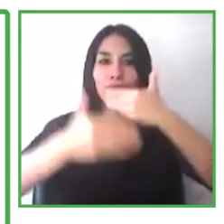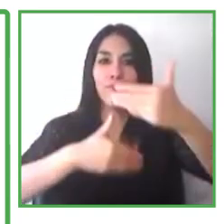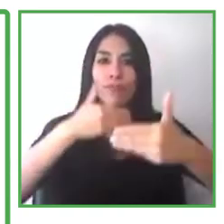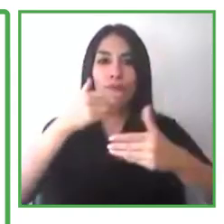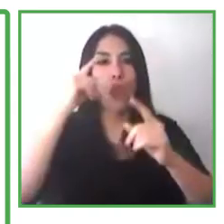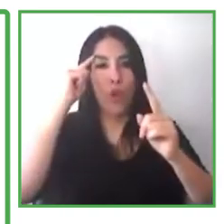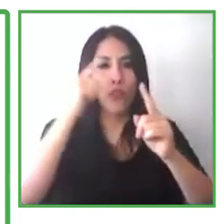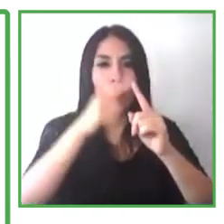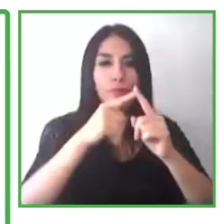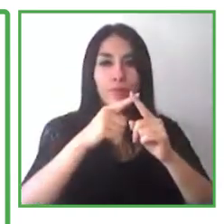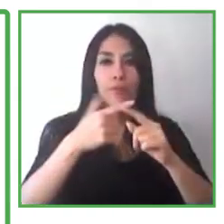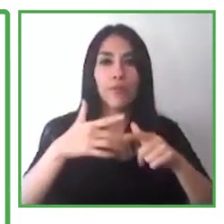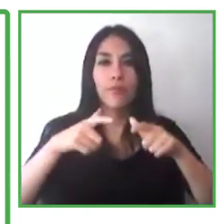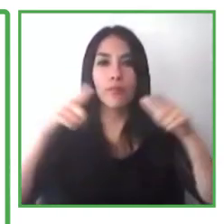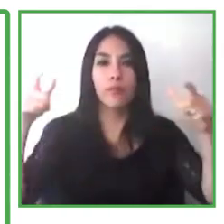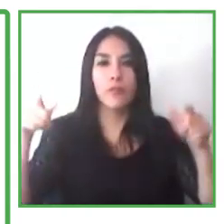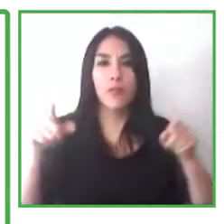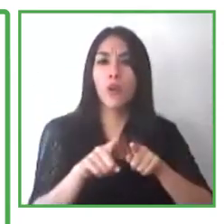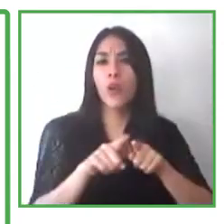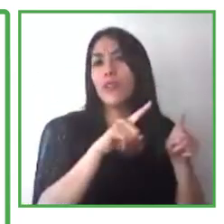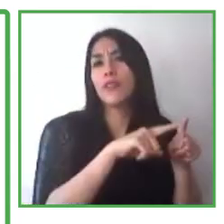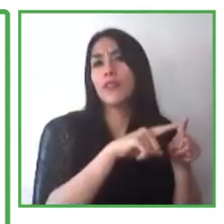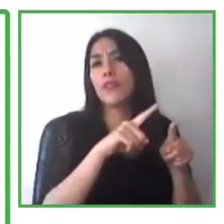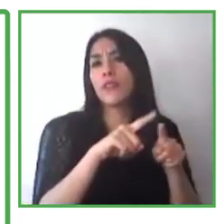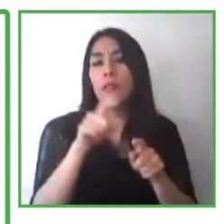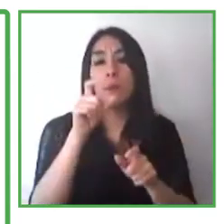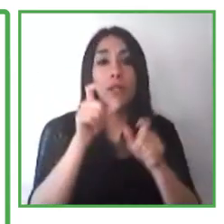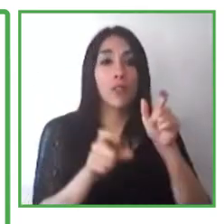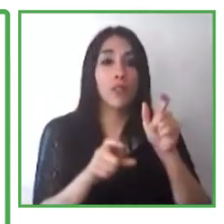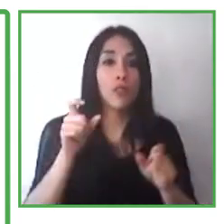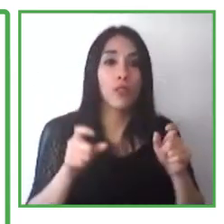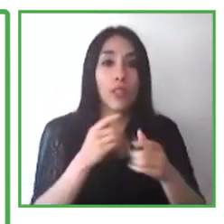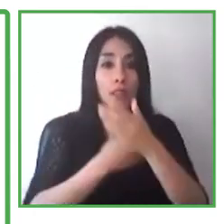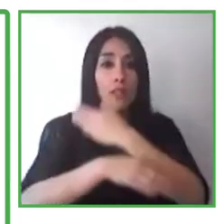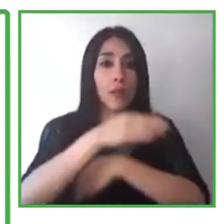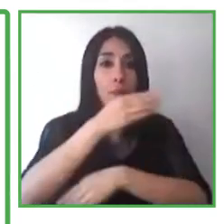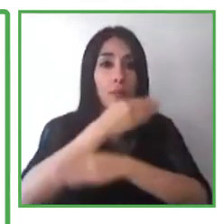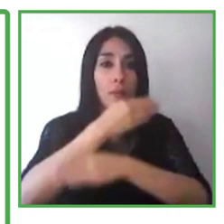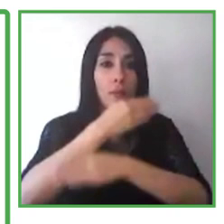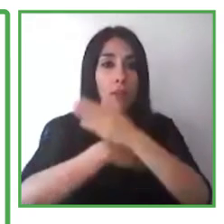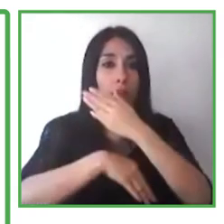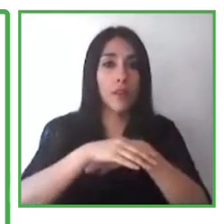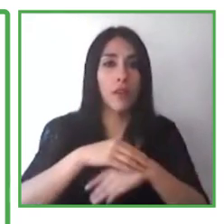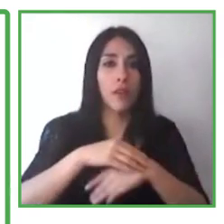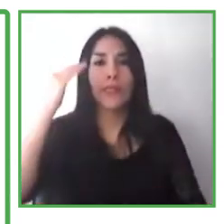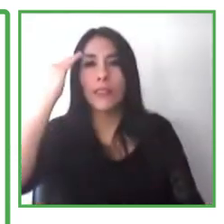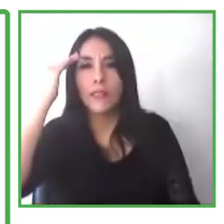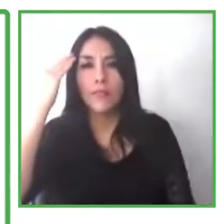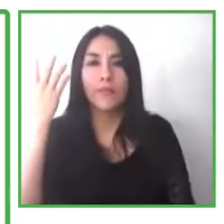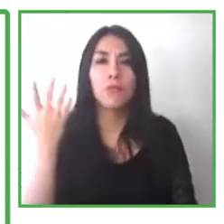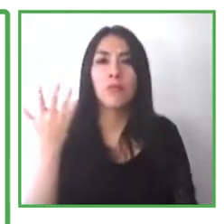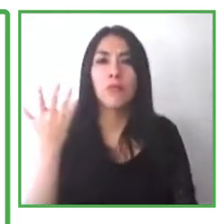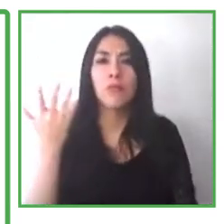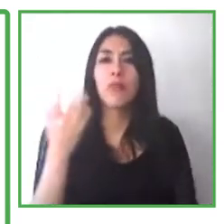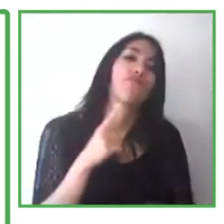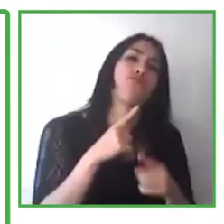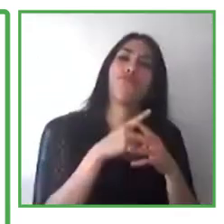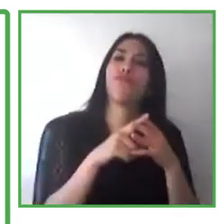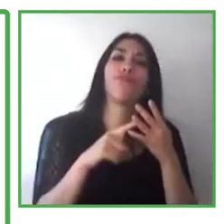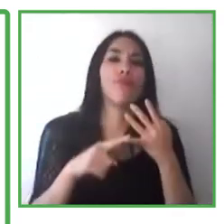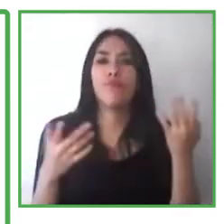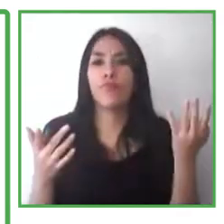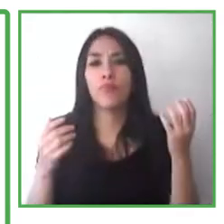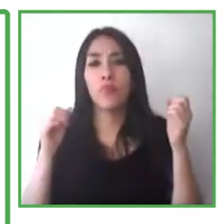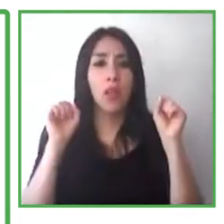even if the context may be slightly different depending on what type of neurodiverse condition